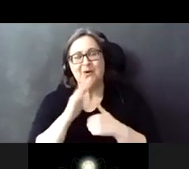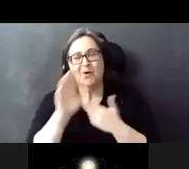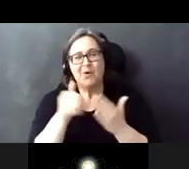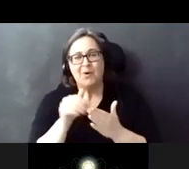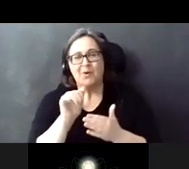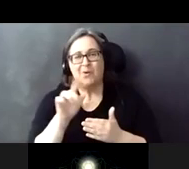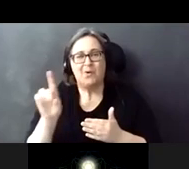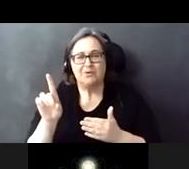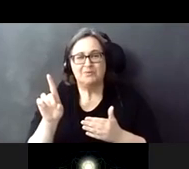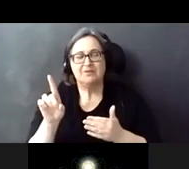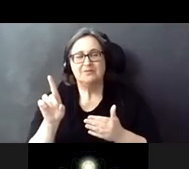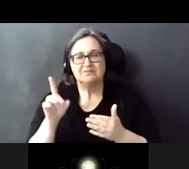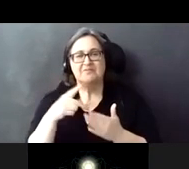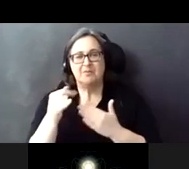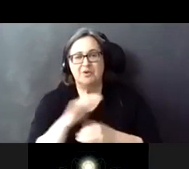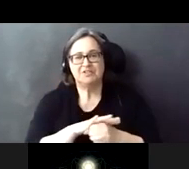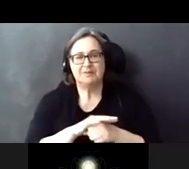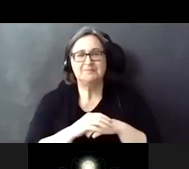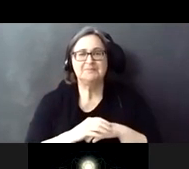aldermen's of the project area.